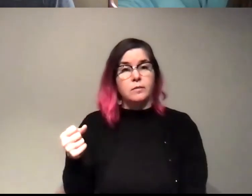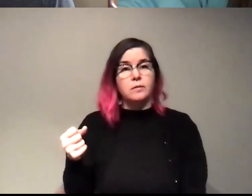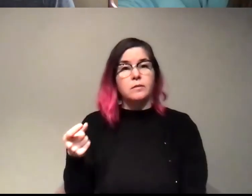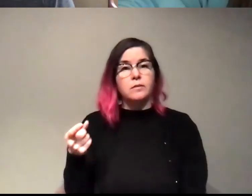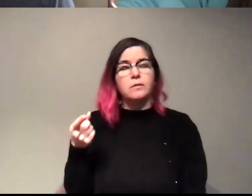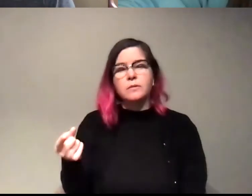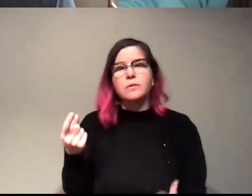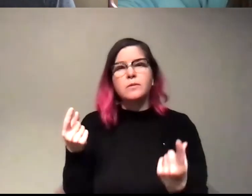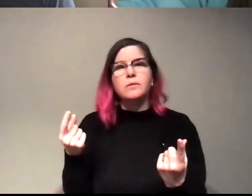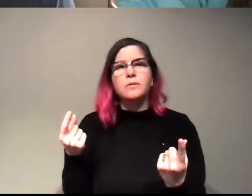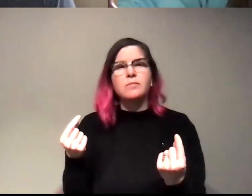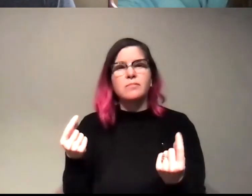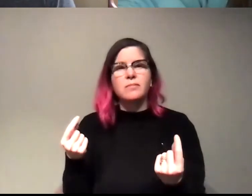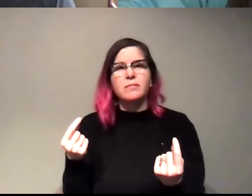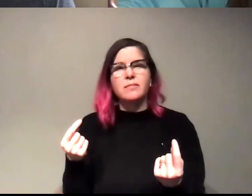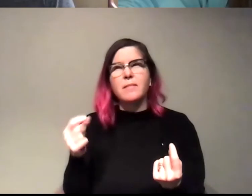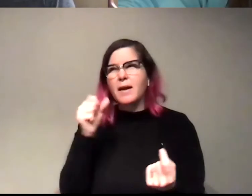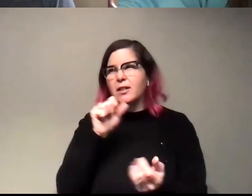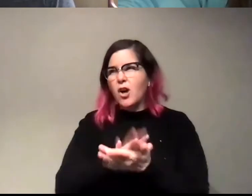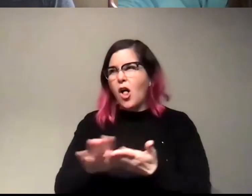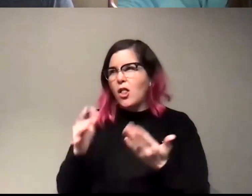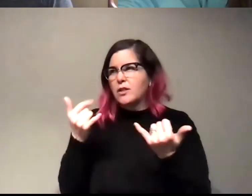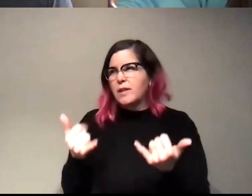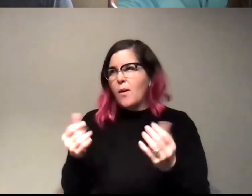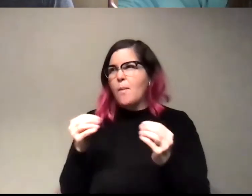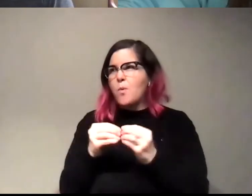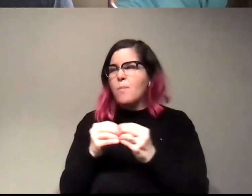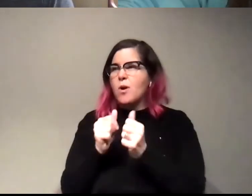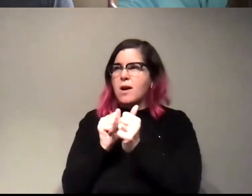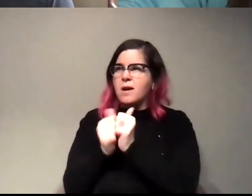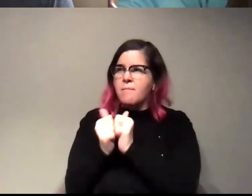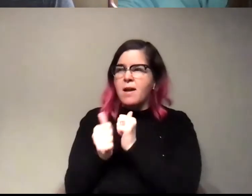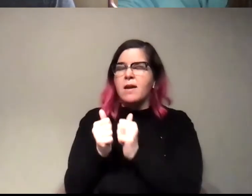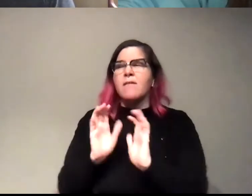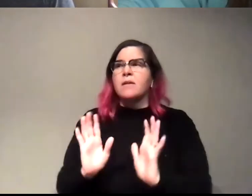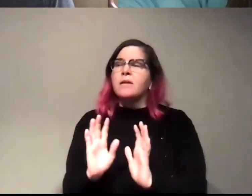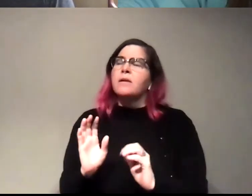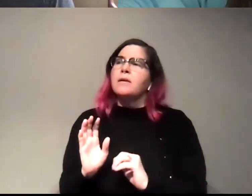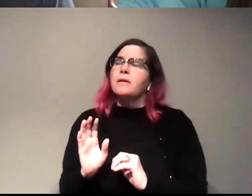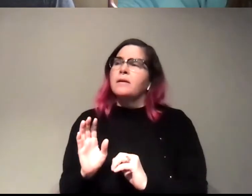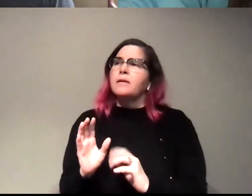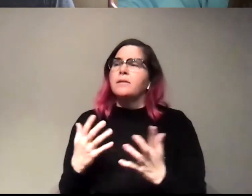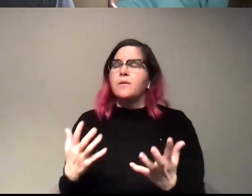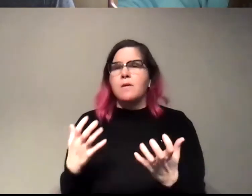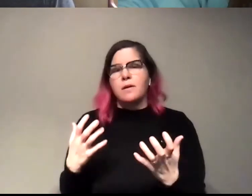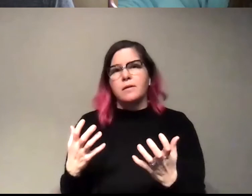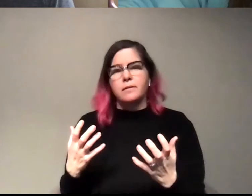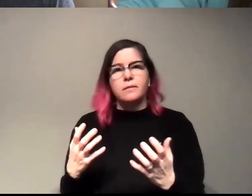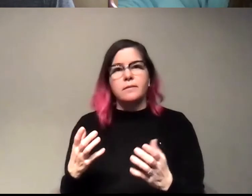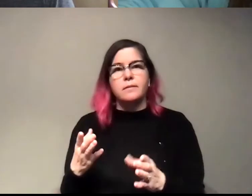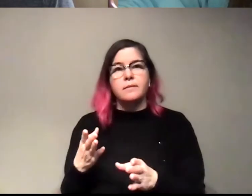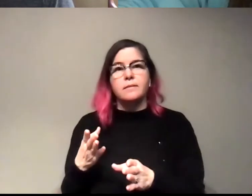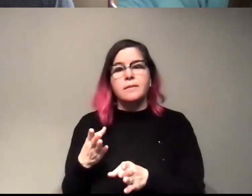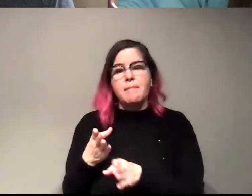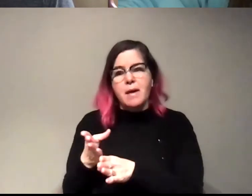the, I mean, I guess, you know, college these days is more and more competitive all the time, but, you know, you want to, you know, major in science